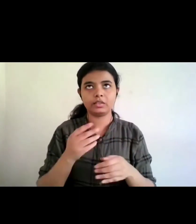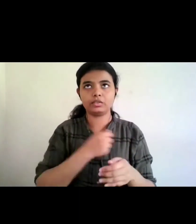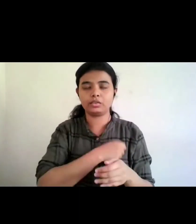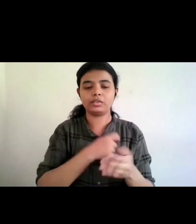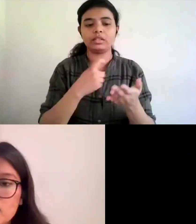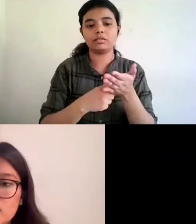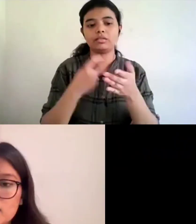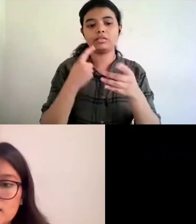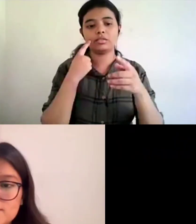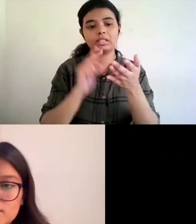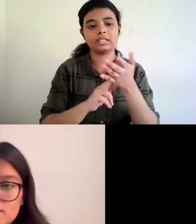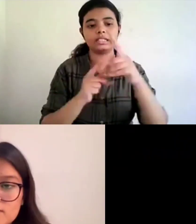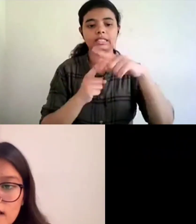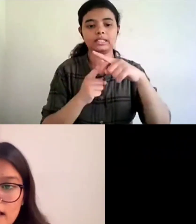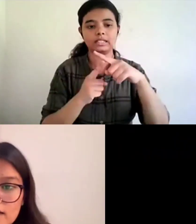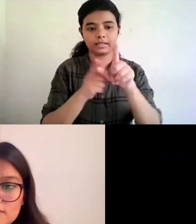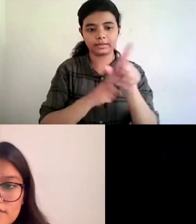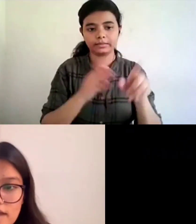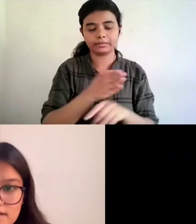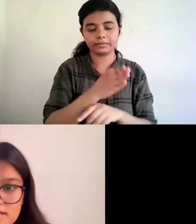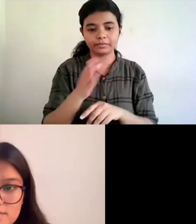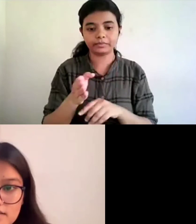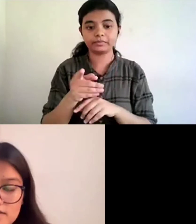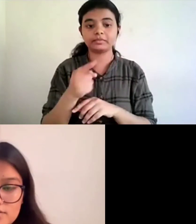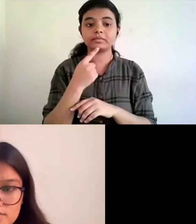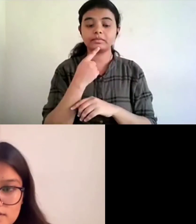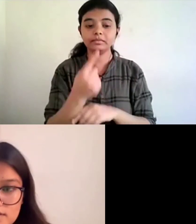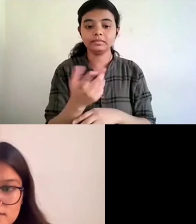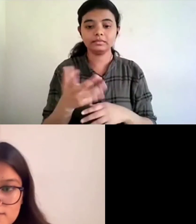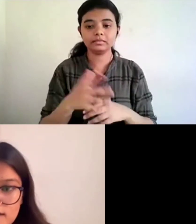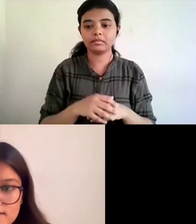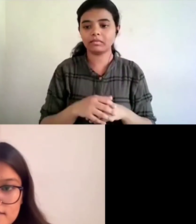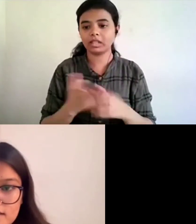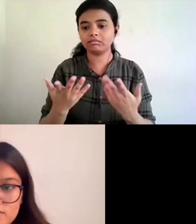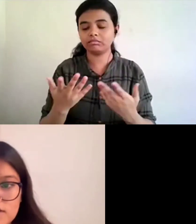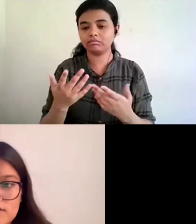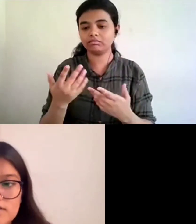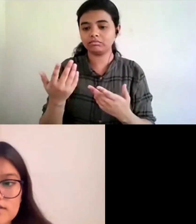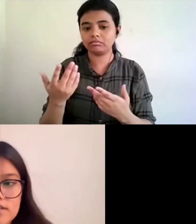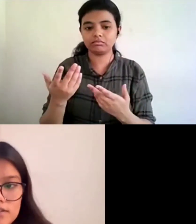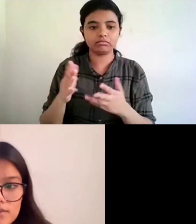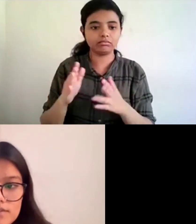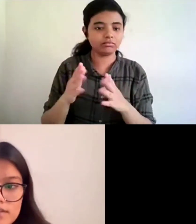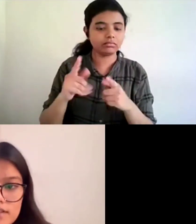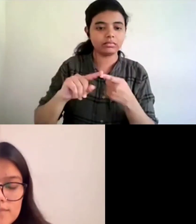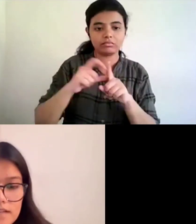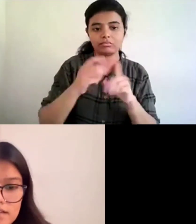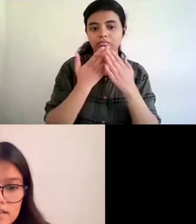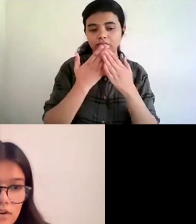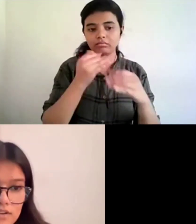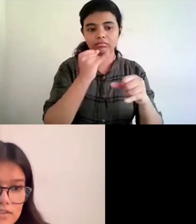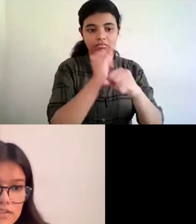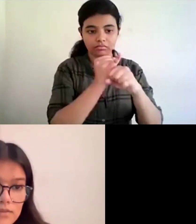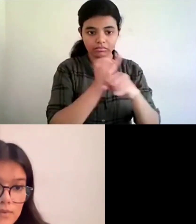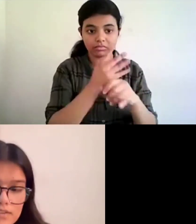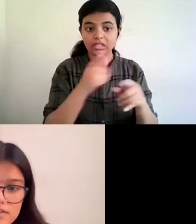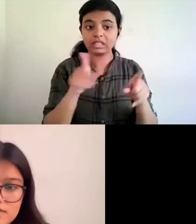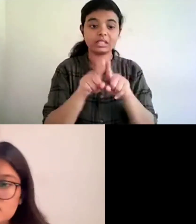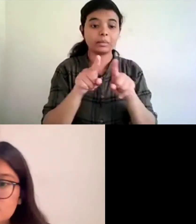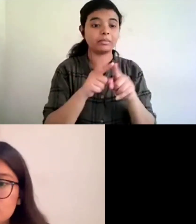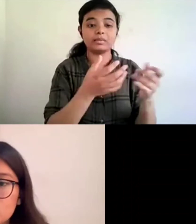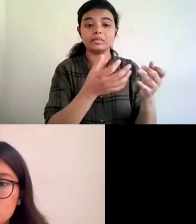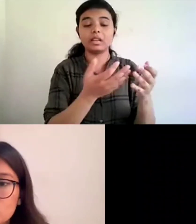very less it is because of the lack of awareness among the users as well as the educational institutes especially the colleges and